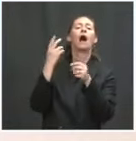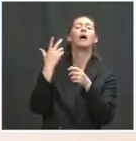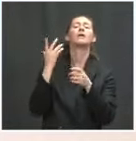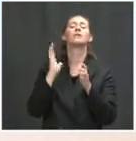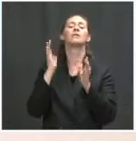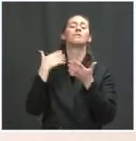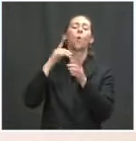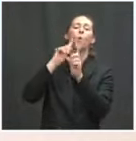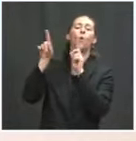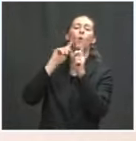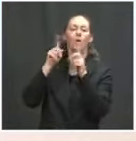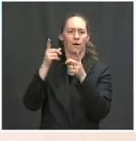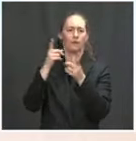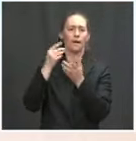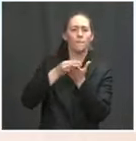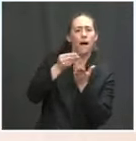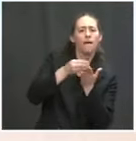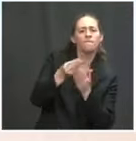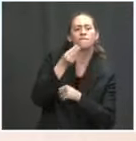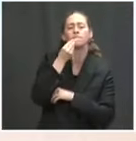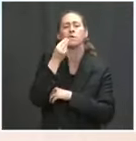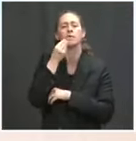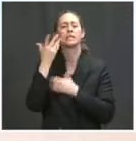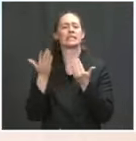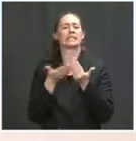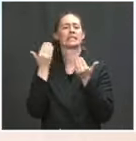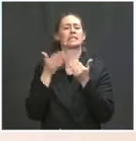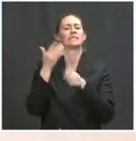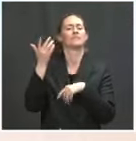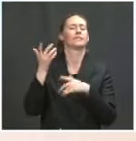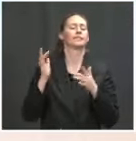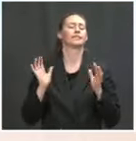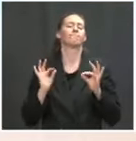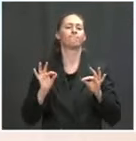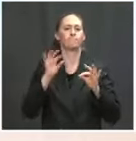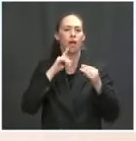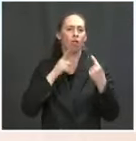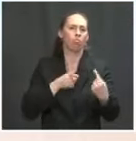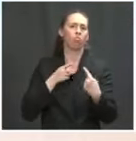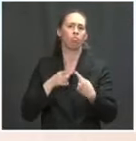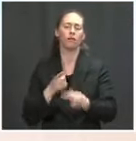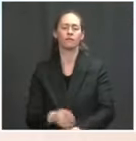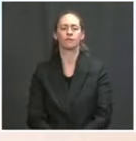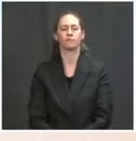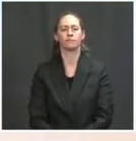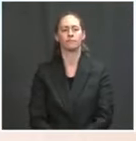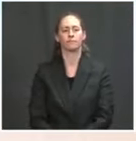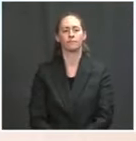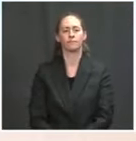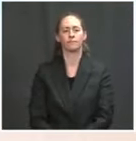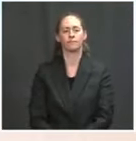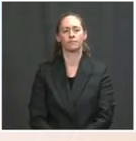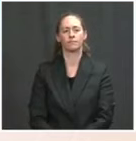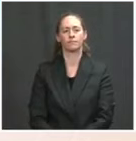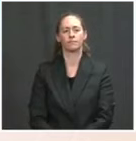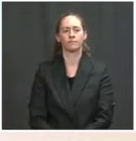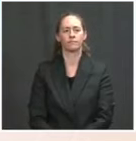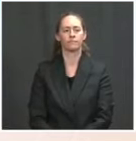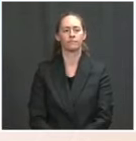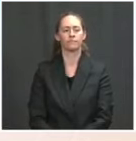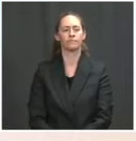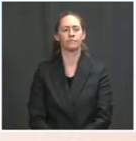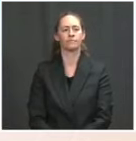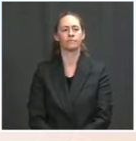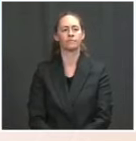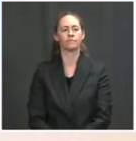that's the goal. And that's what we'll look at when we look at the Thrifty Food Plan. Alec? Secretary, a group of Midwestern farmers last